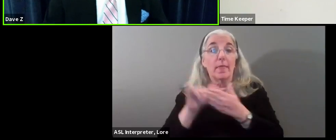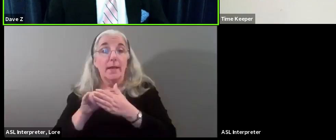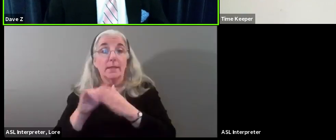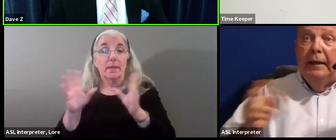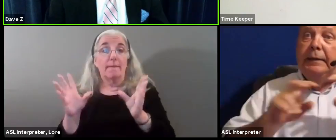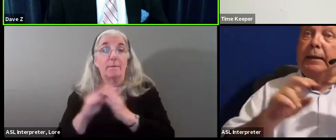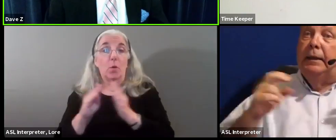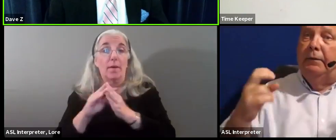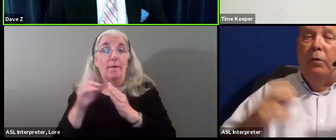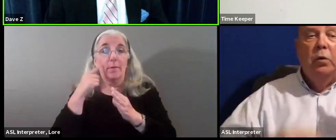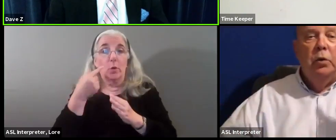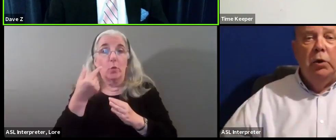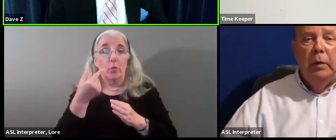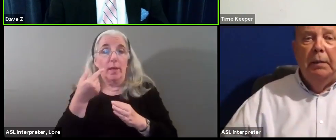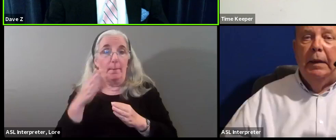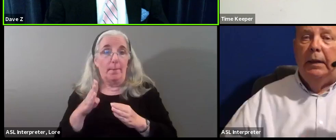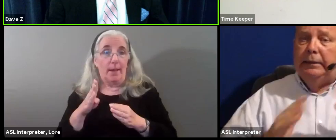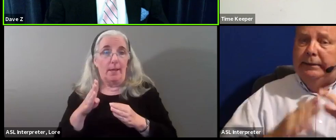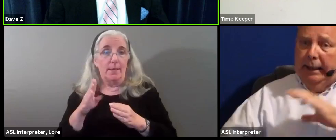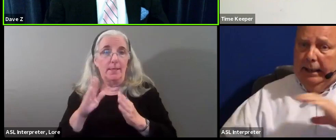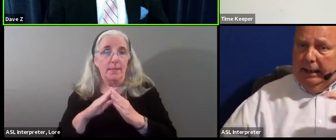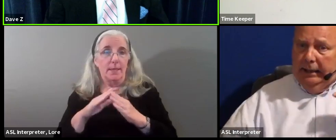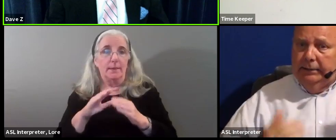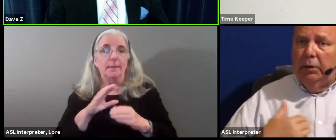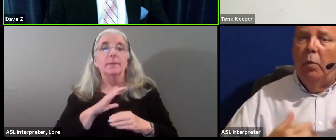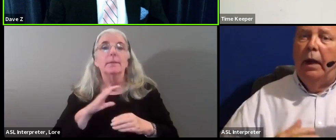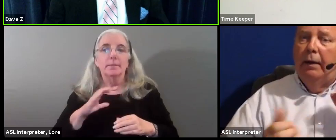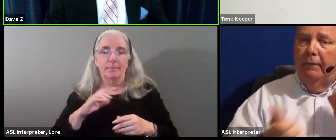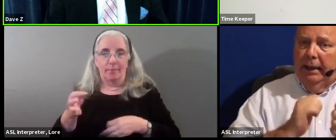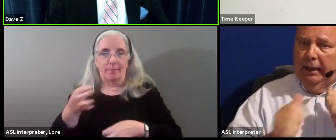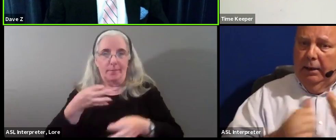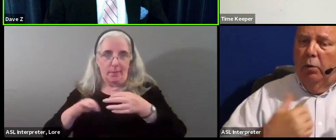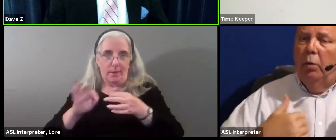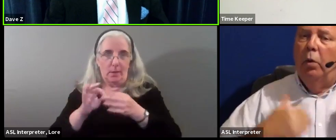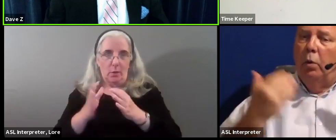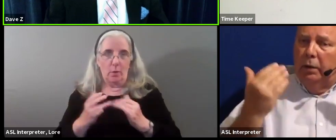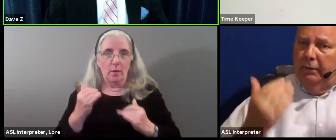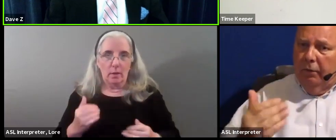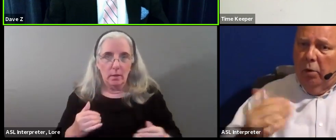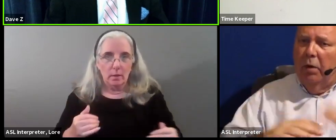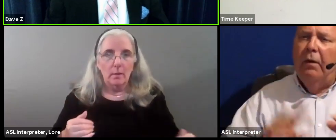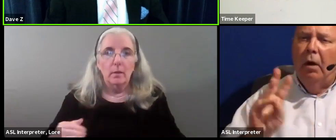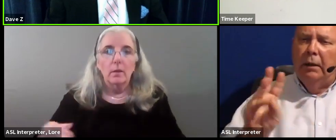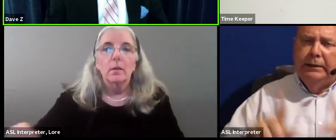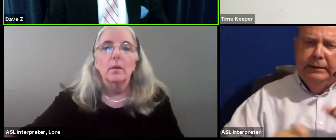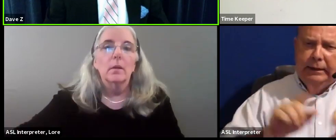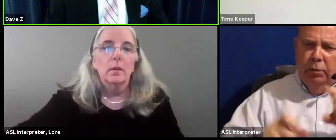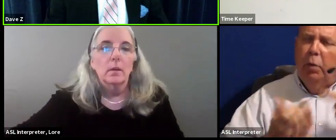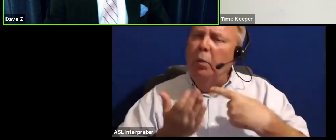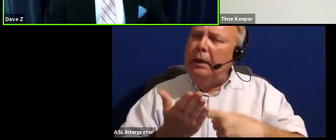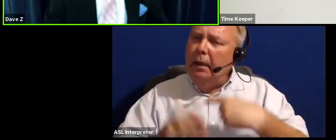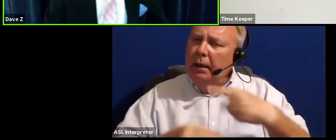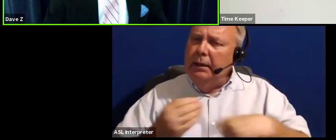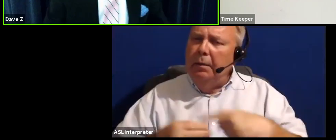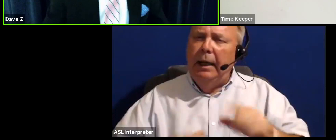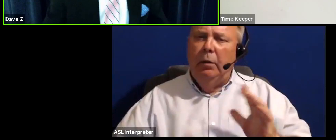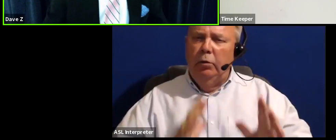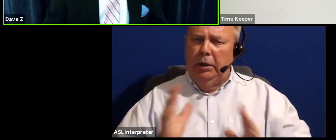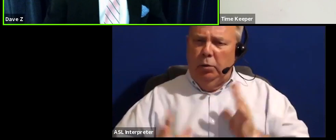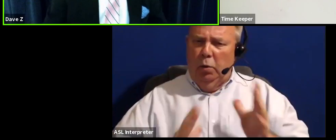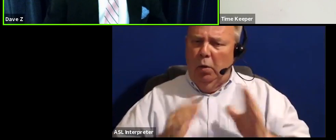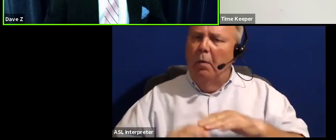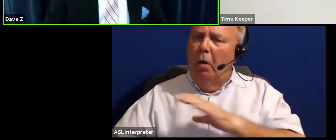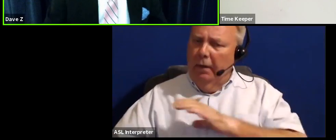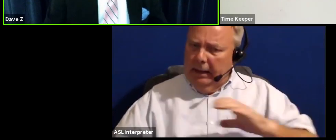for the Greenbelt City Council. We have nine candidates who are holding forth on six questions. We've talked about decorum on the